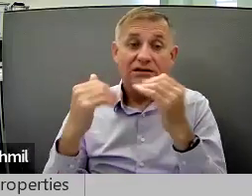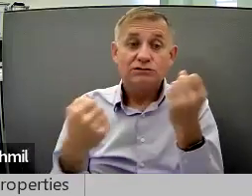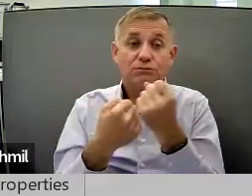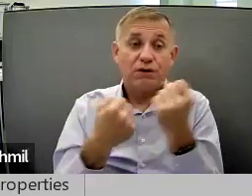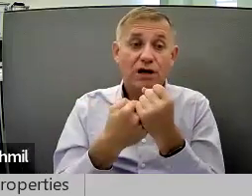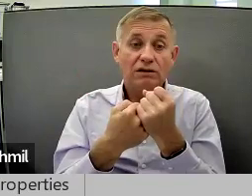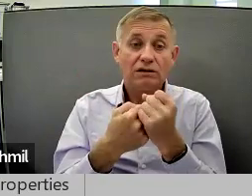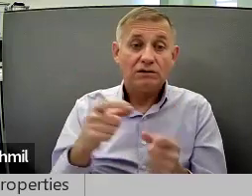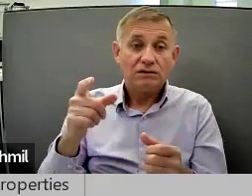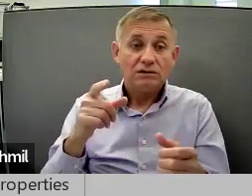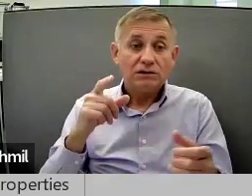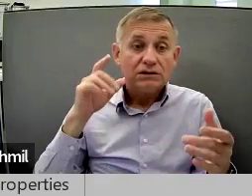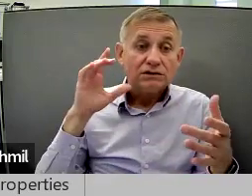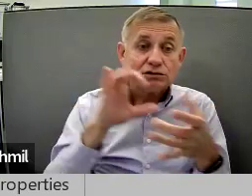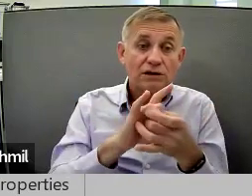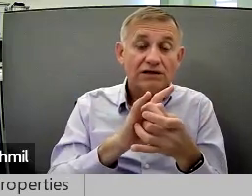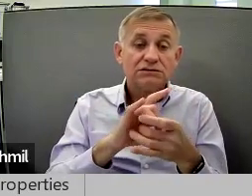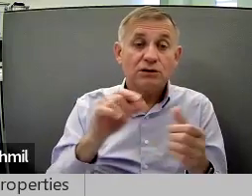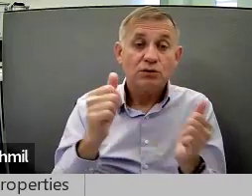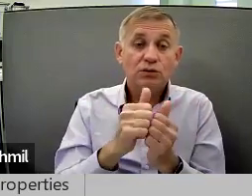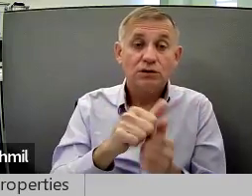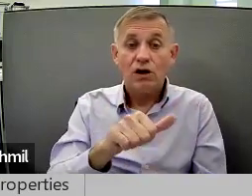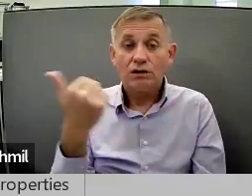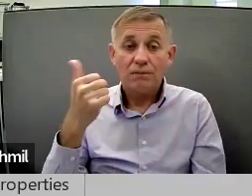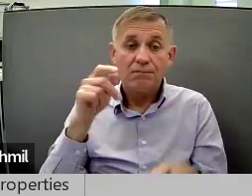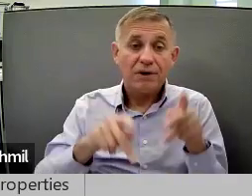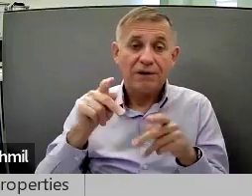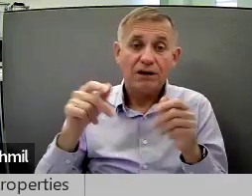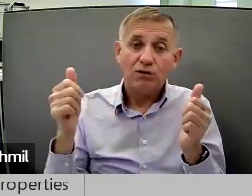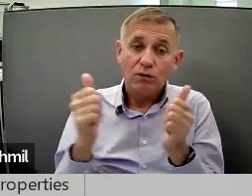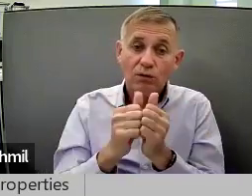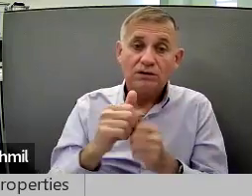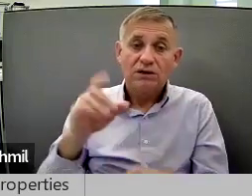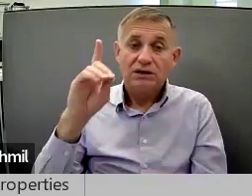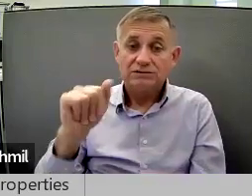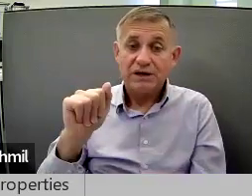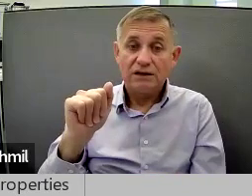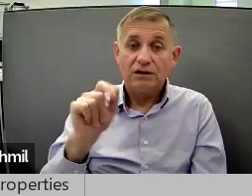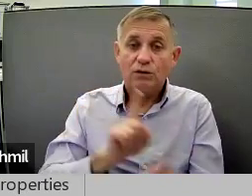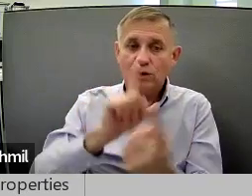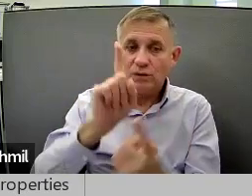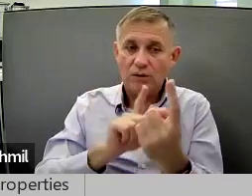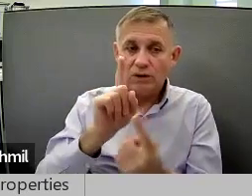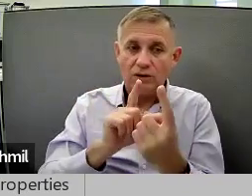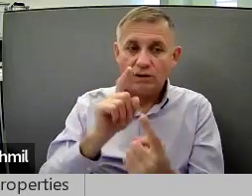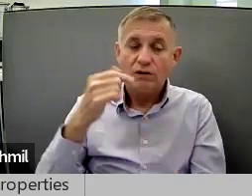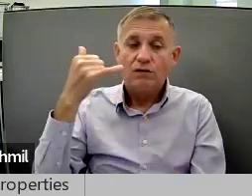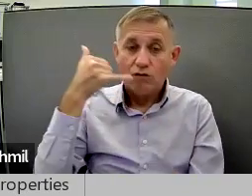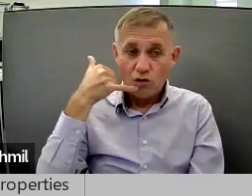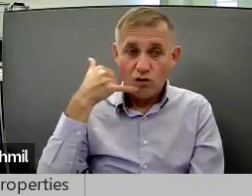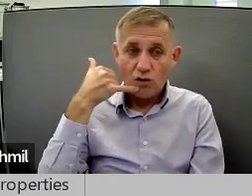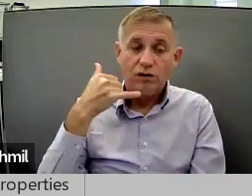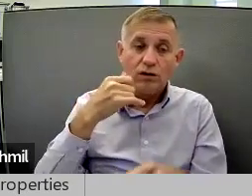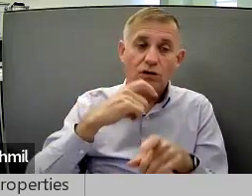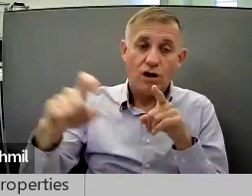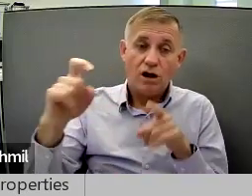Peer Support. Connect with other people with disabilities one-on-one